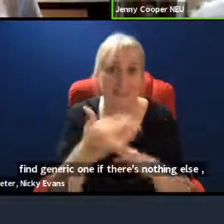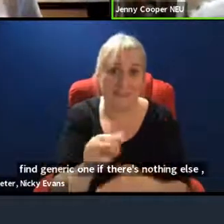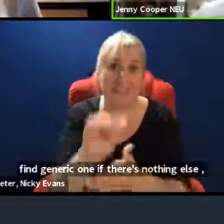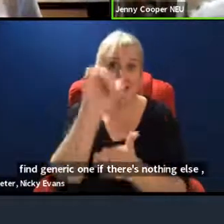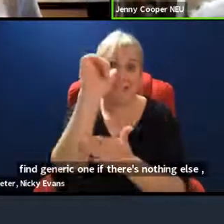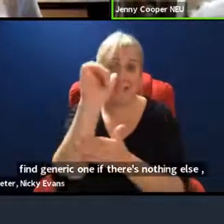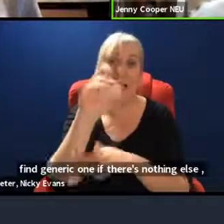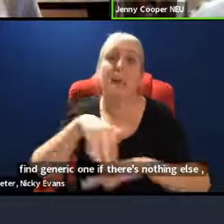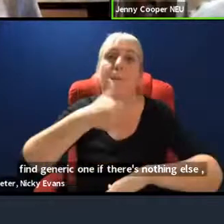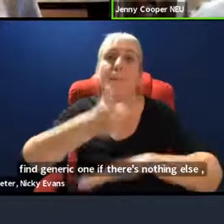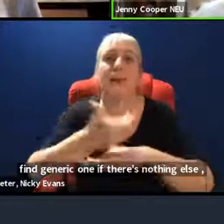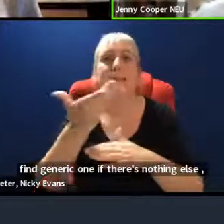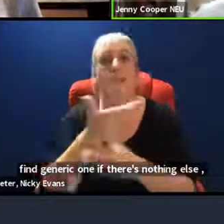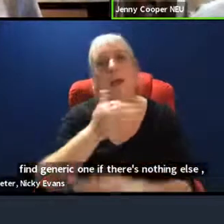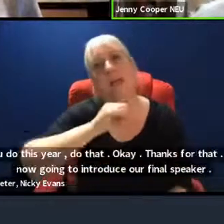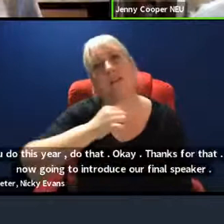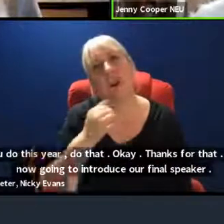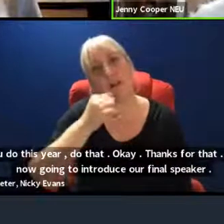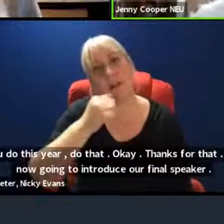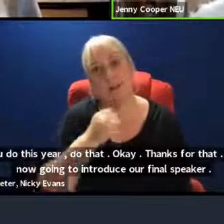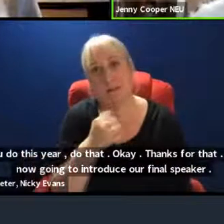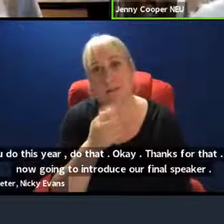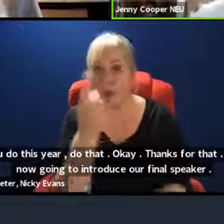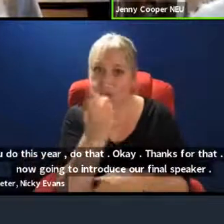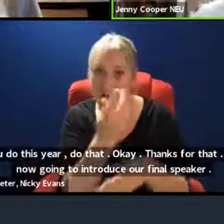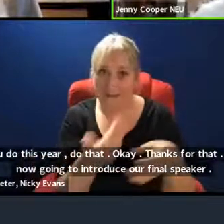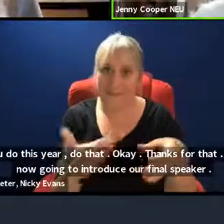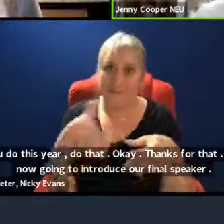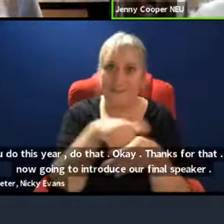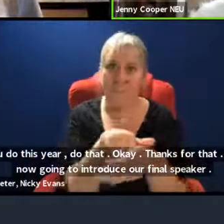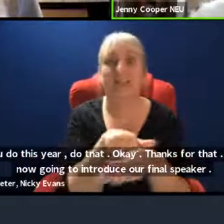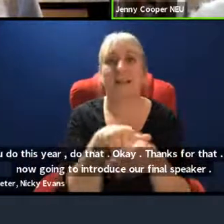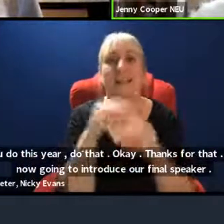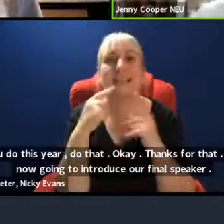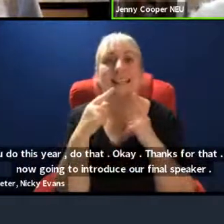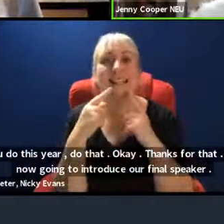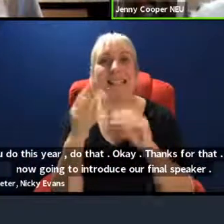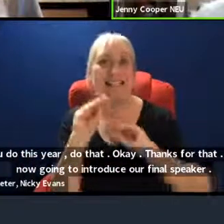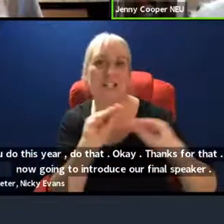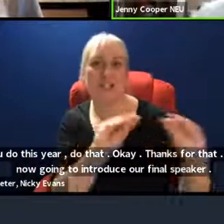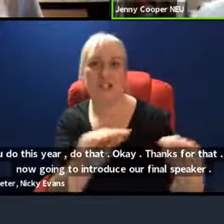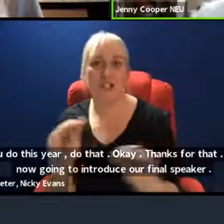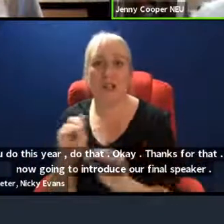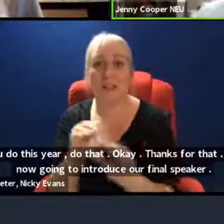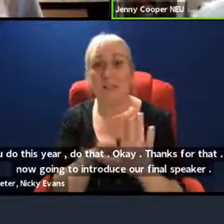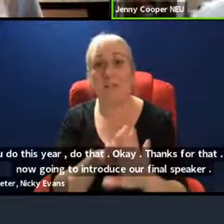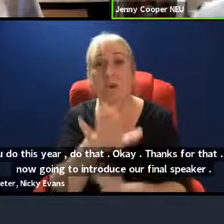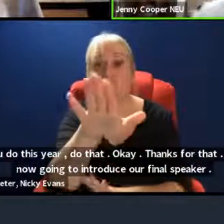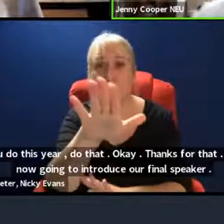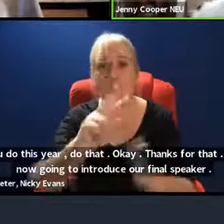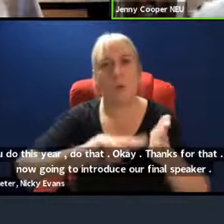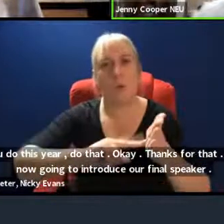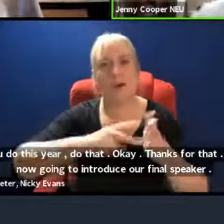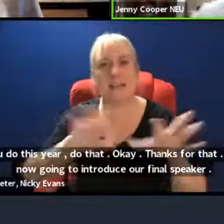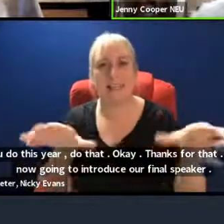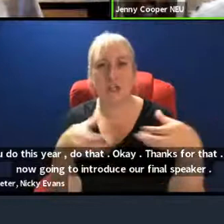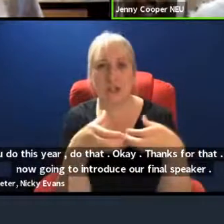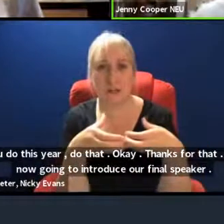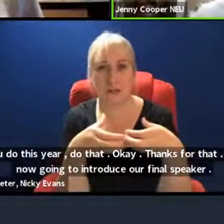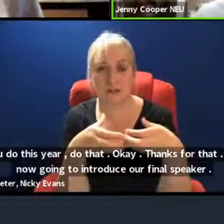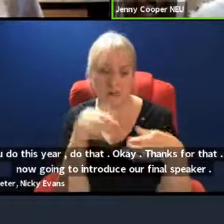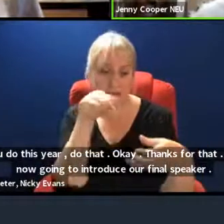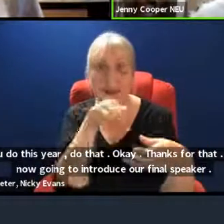she's part of the Teach the Future organisation, which was mentioned earlier a couple of times, which is a student led group